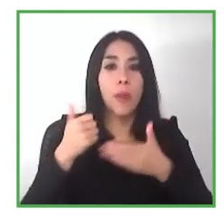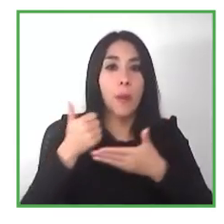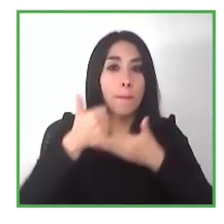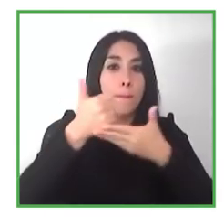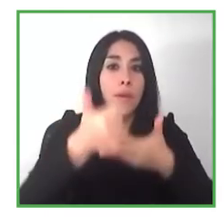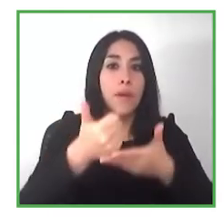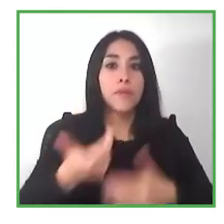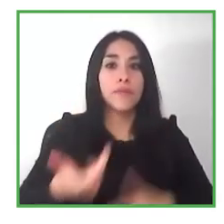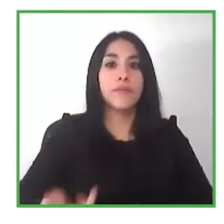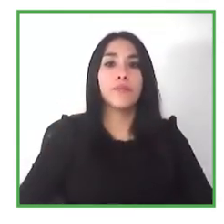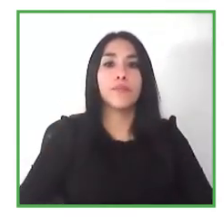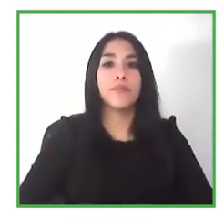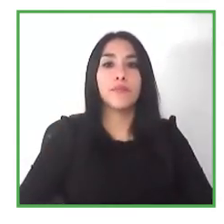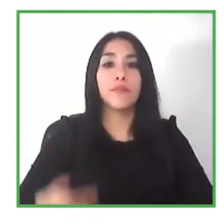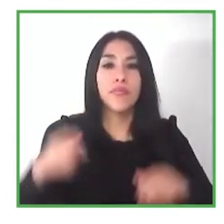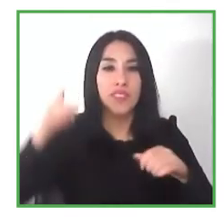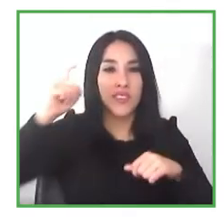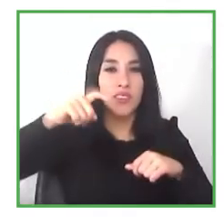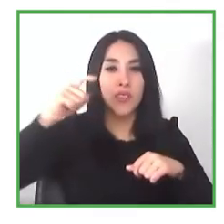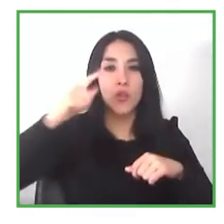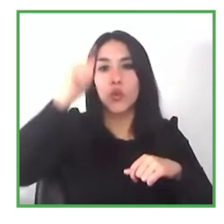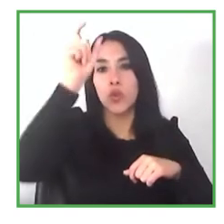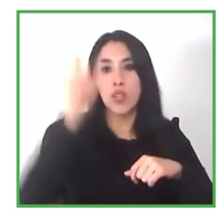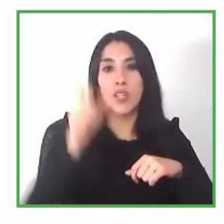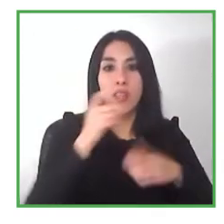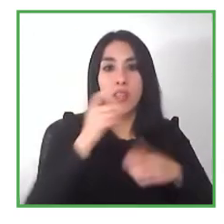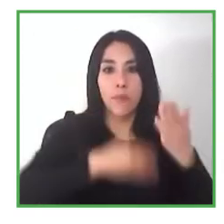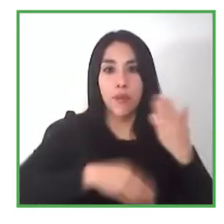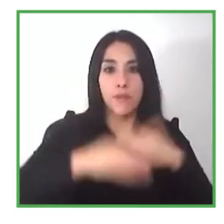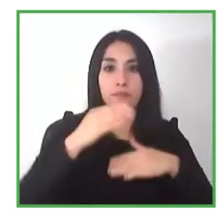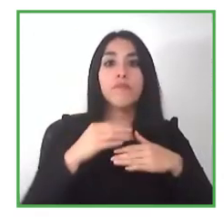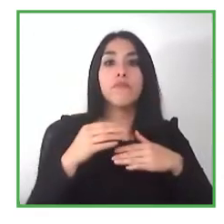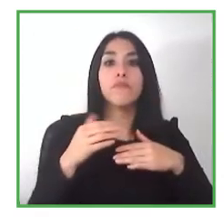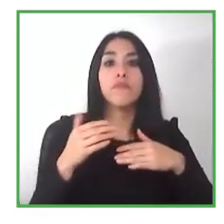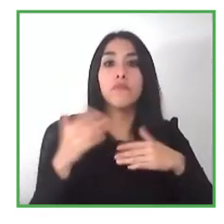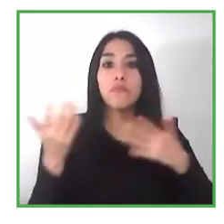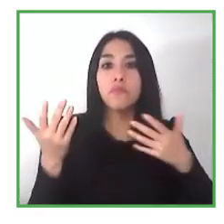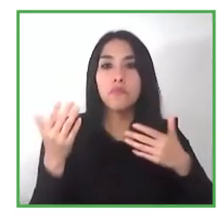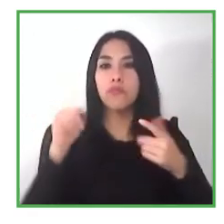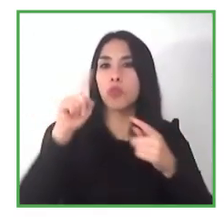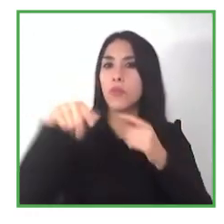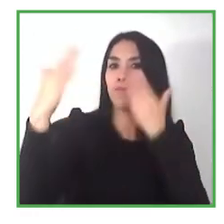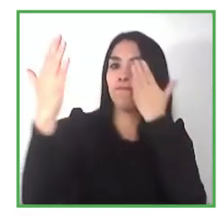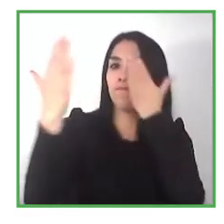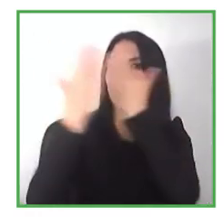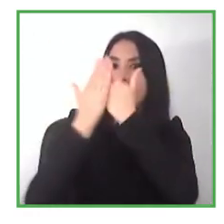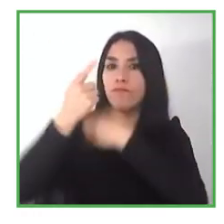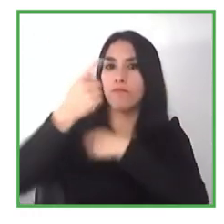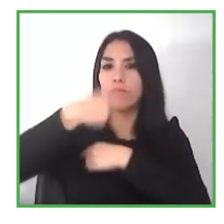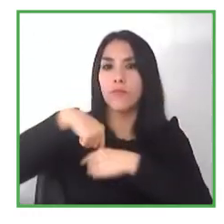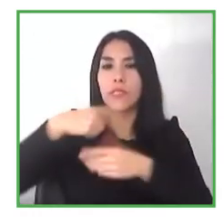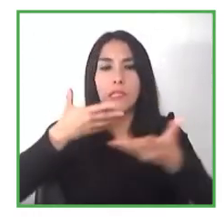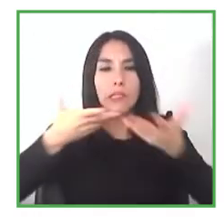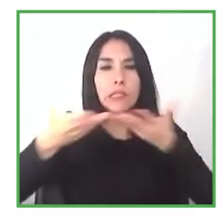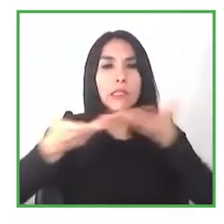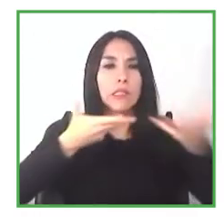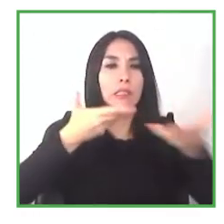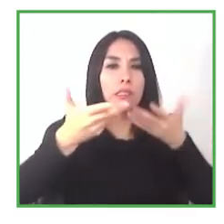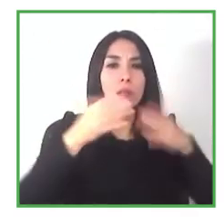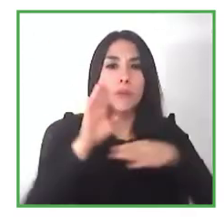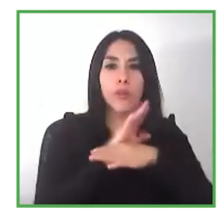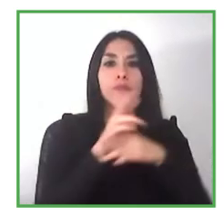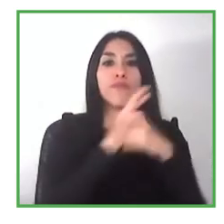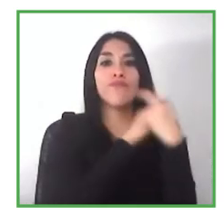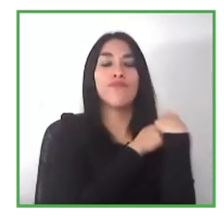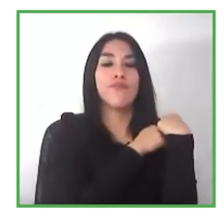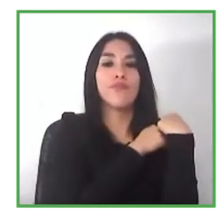assuring that employer that they're not alone that they they they have support they have a backup we tend to break down